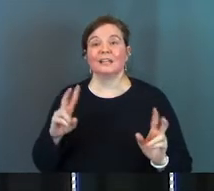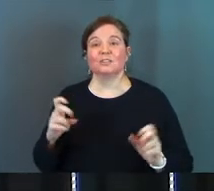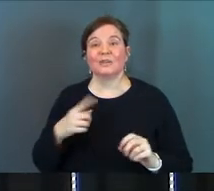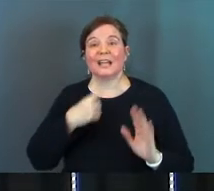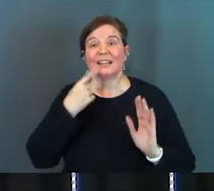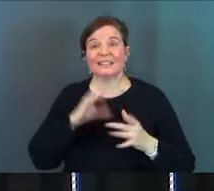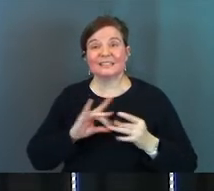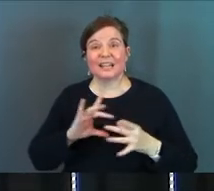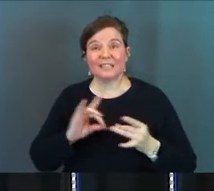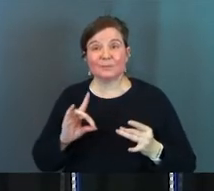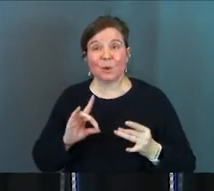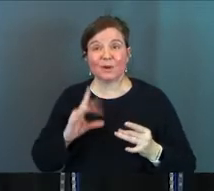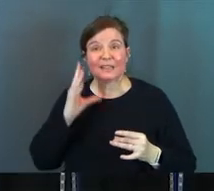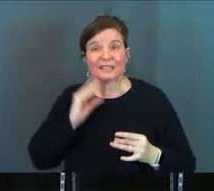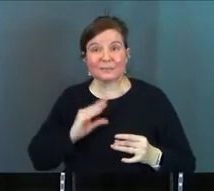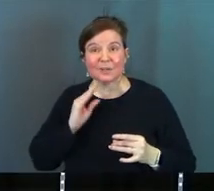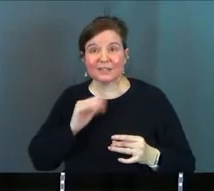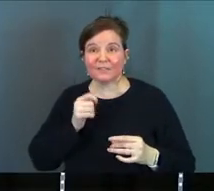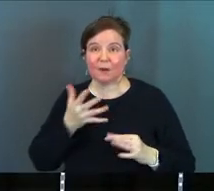long ago it's not from yesterday